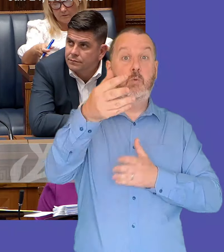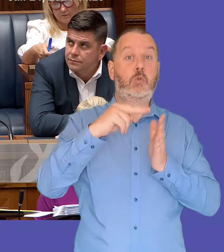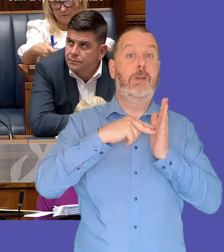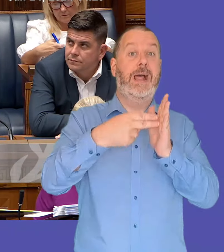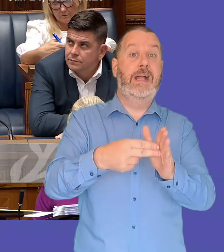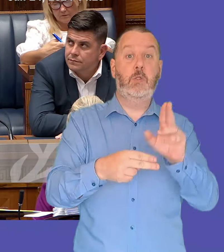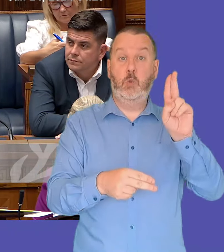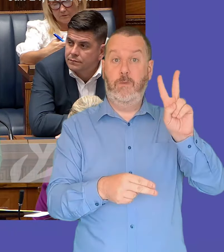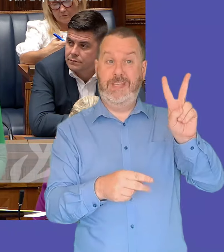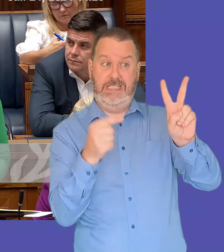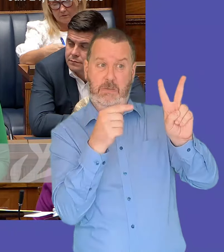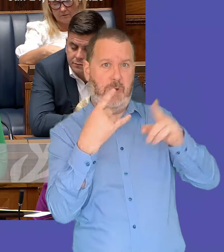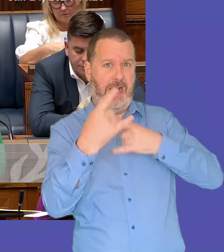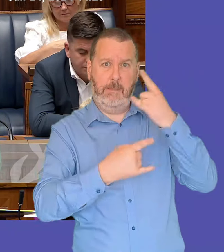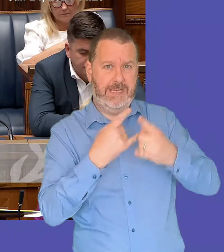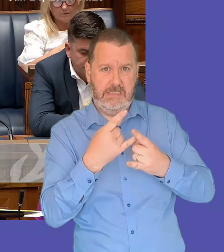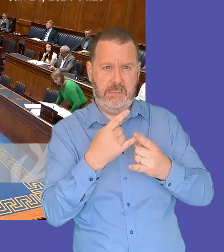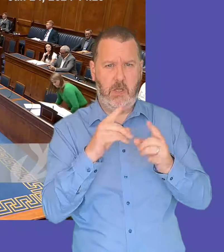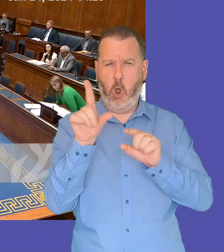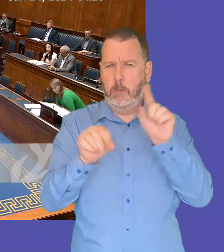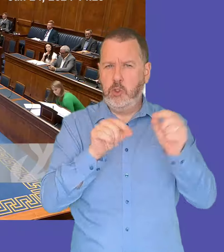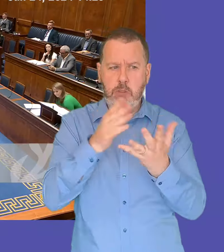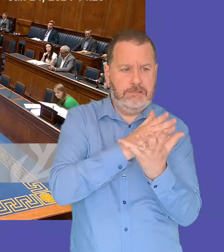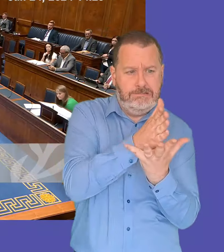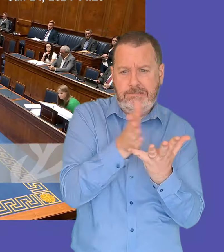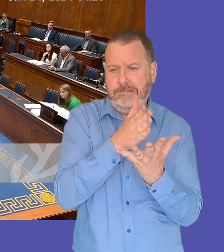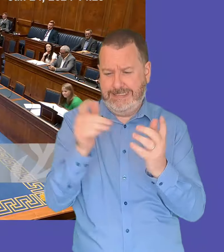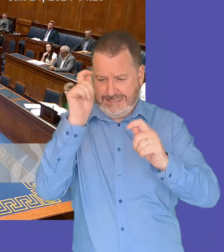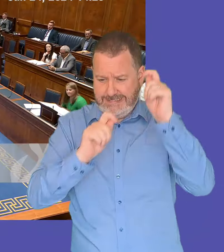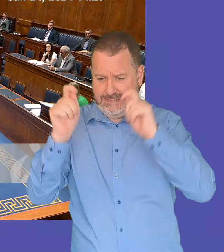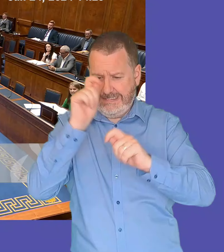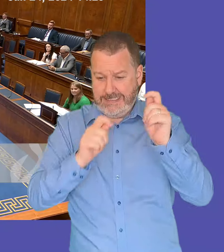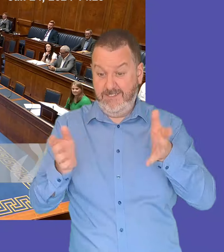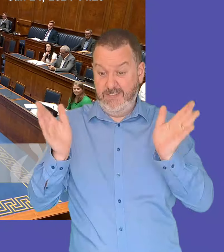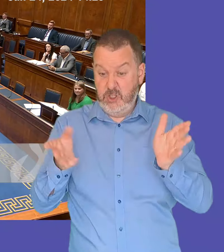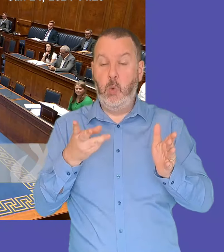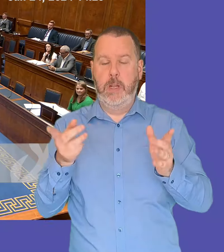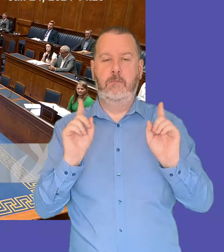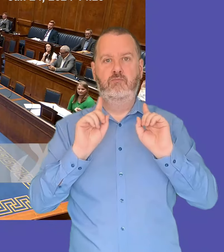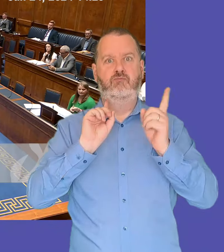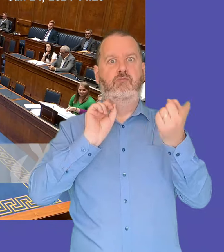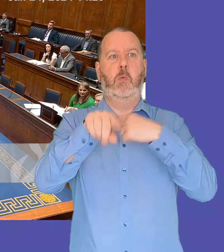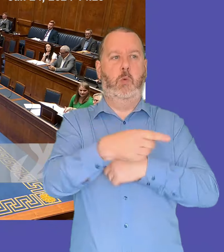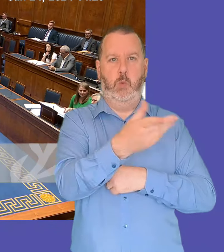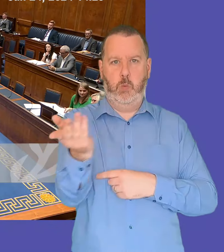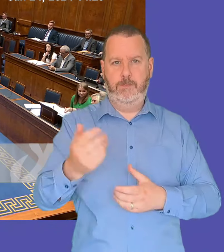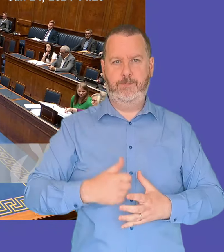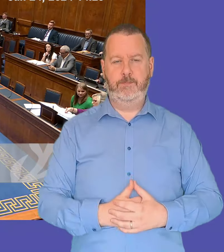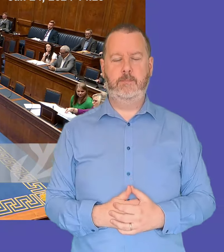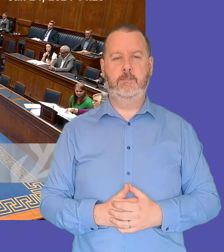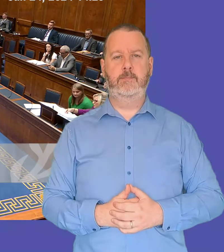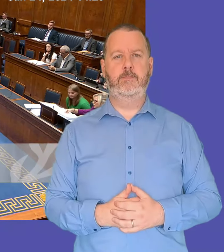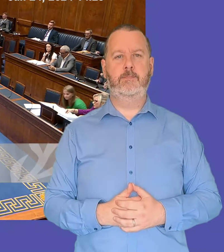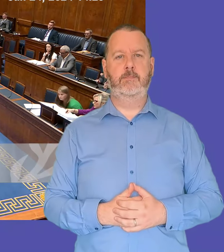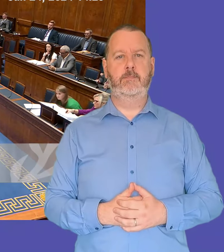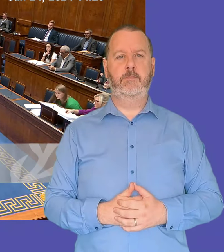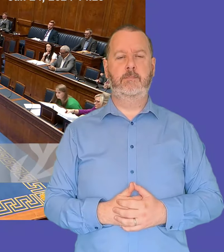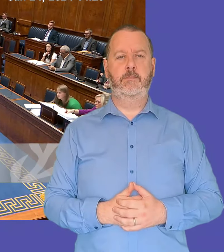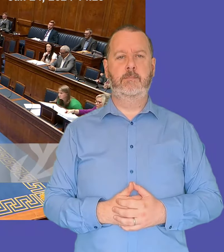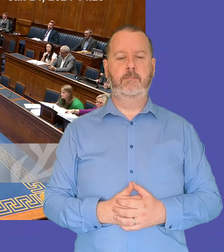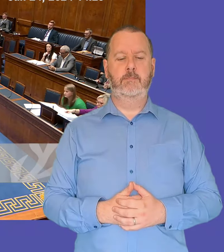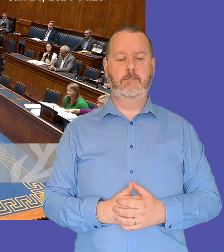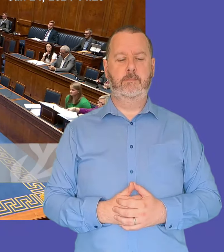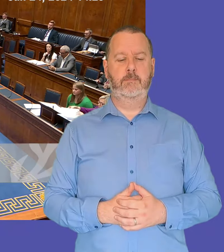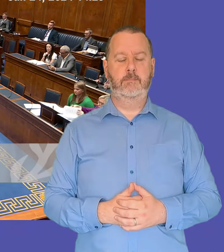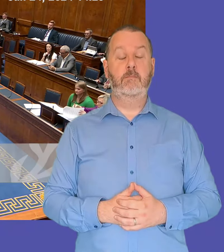once options have been considered um miss michael veen isn't in her place i call on roberts robinson